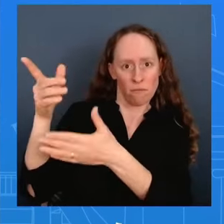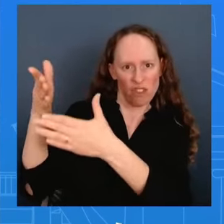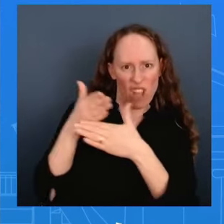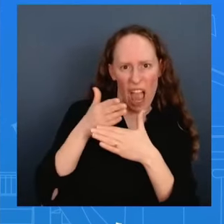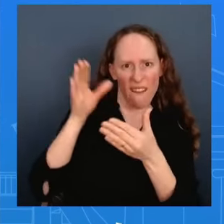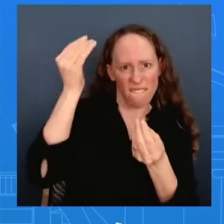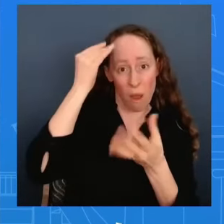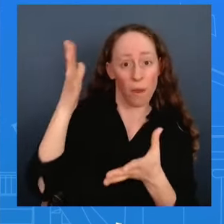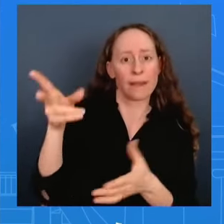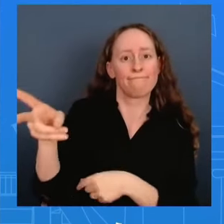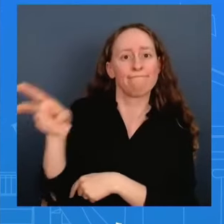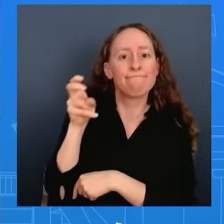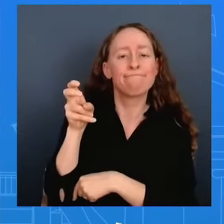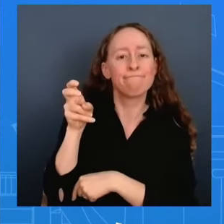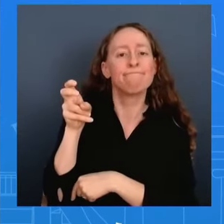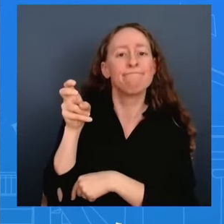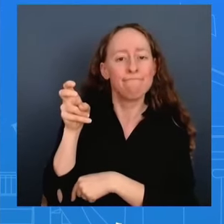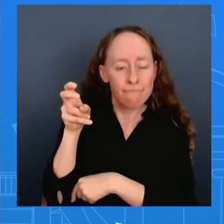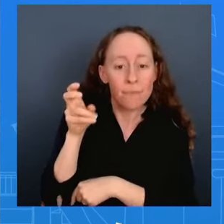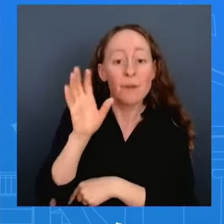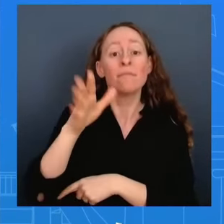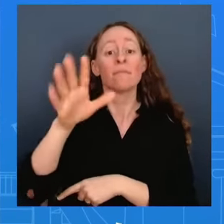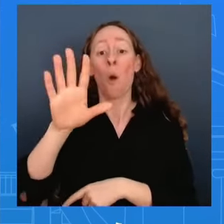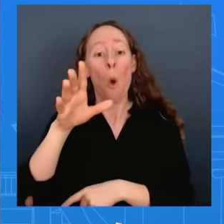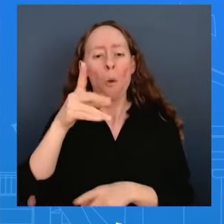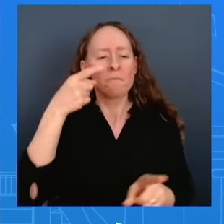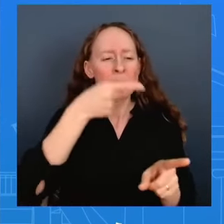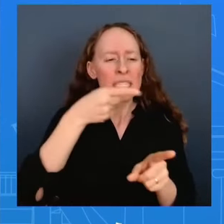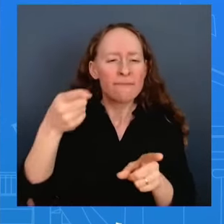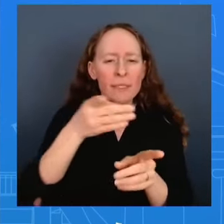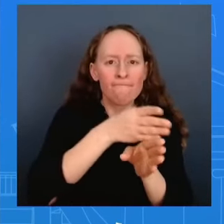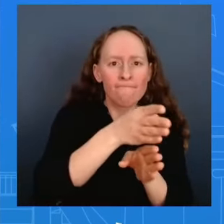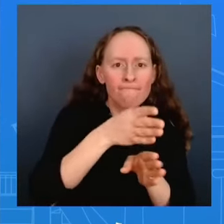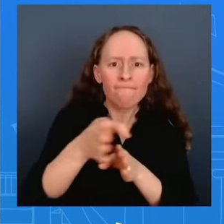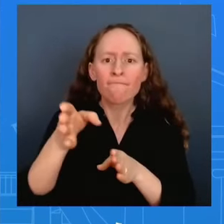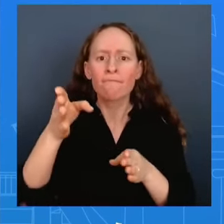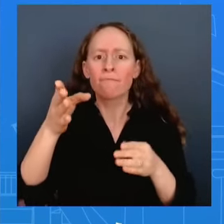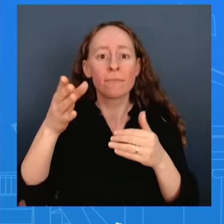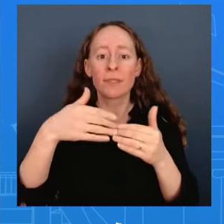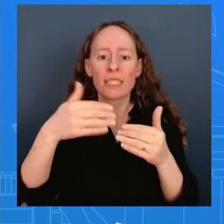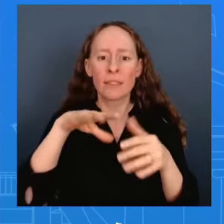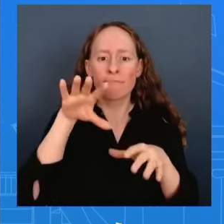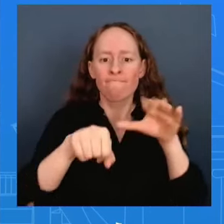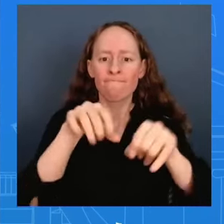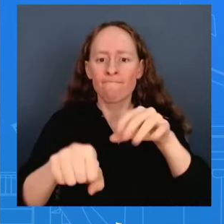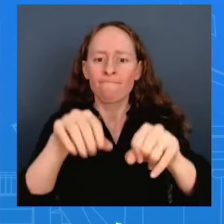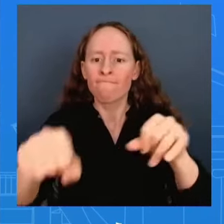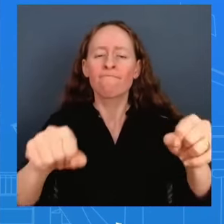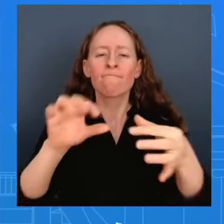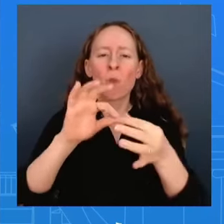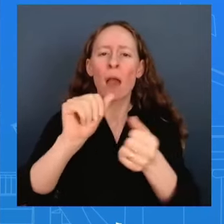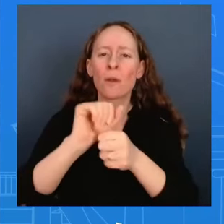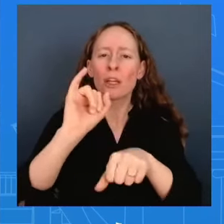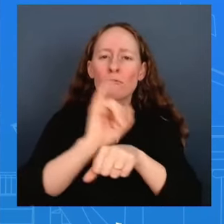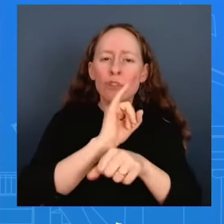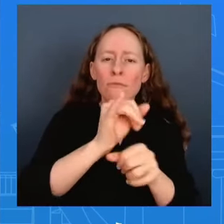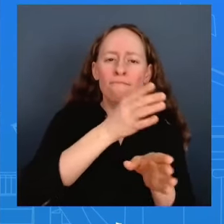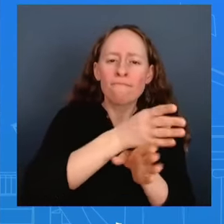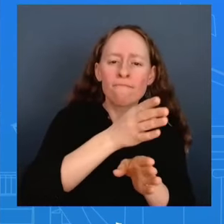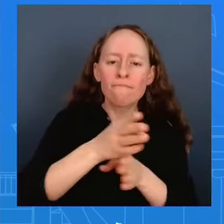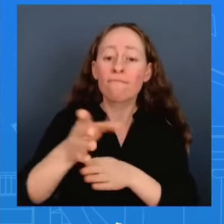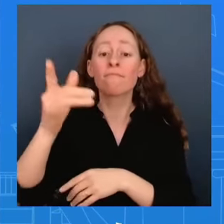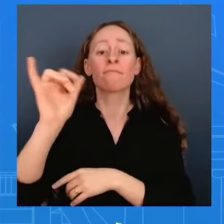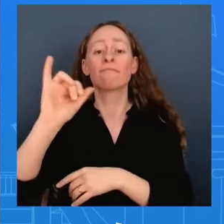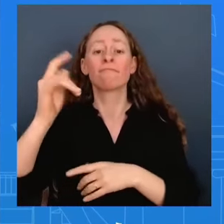sectors for dominance labor rights suppression and weak environmental protection and flooding markets worldwide